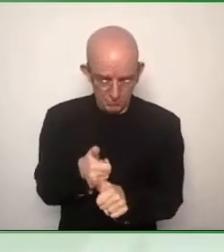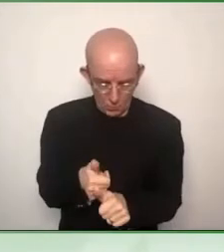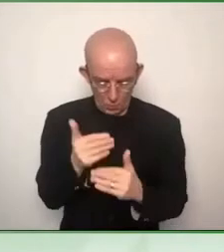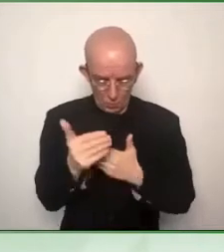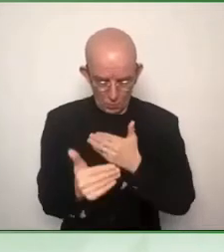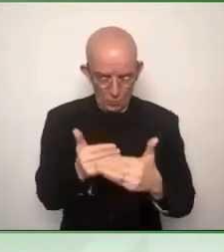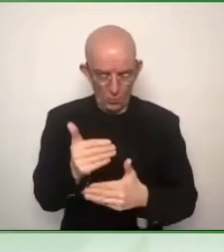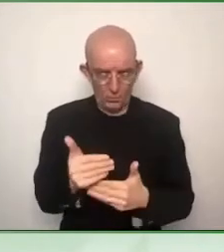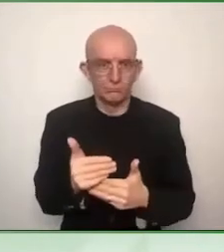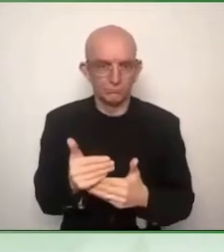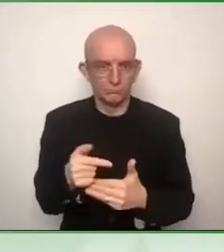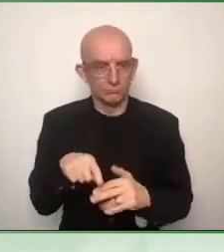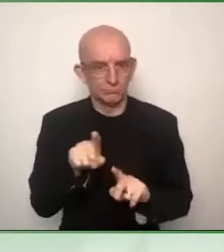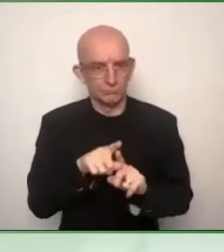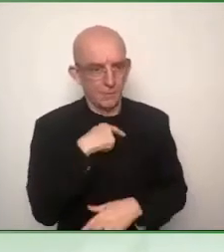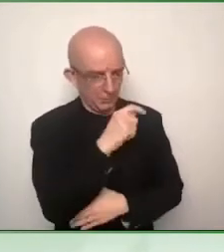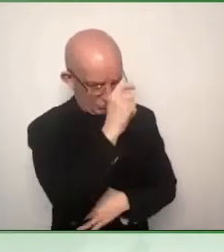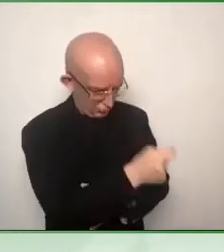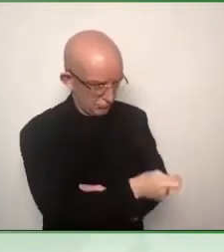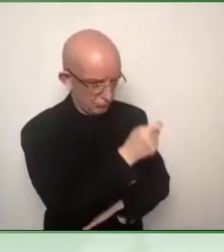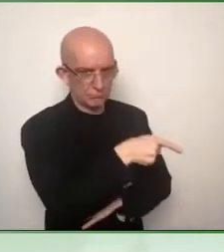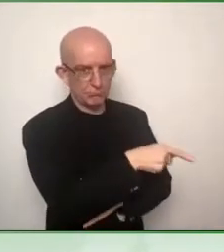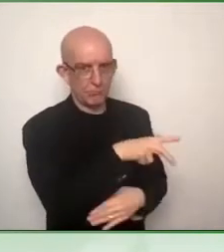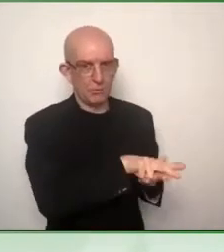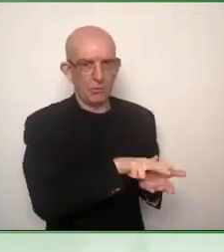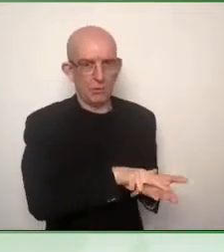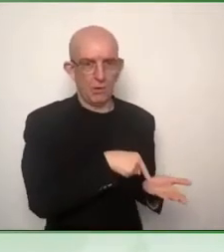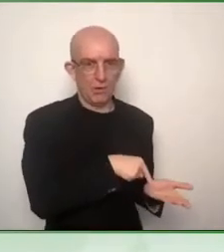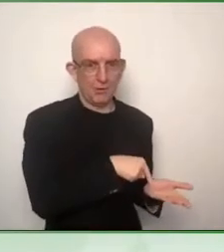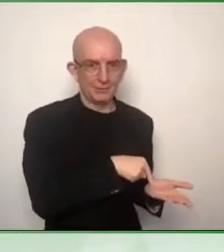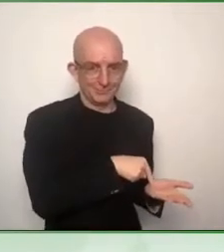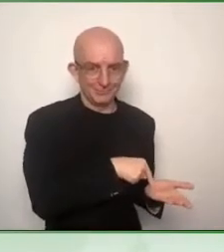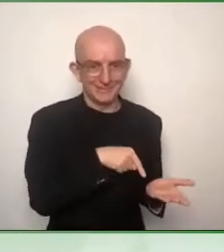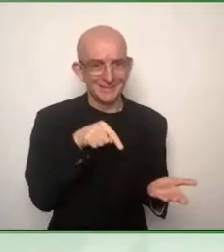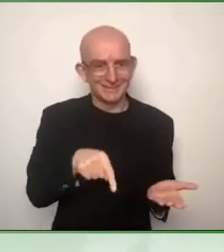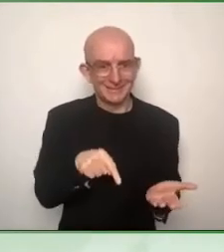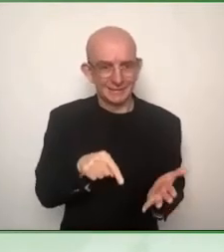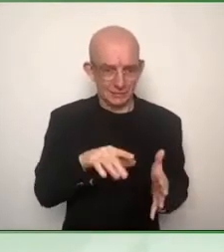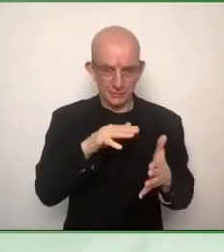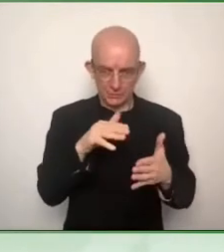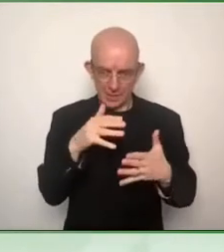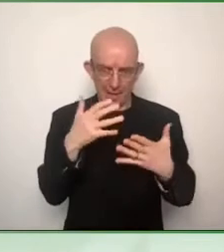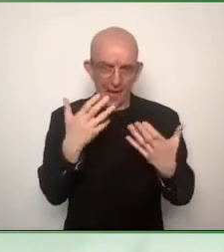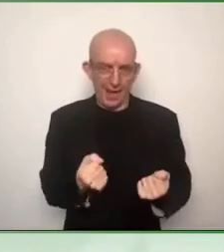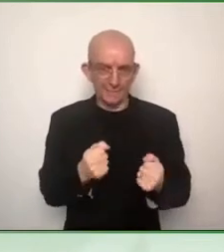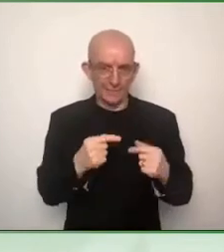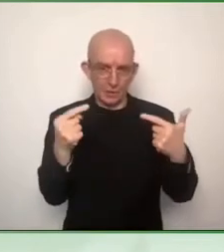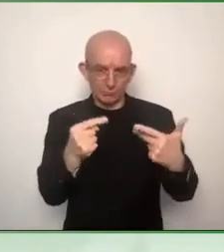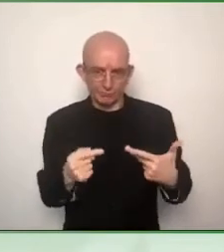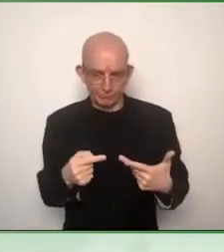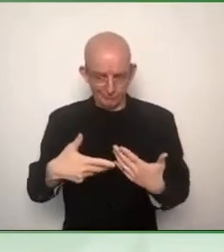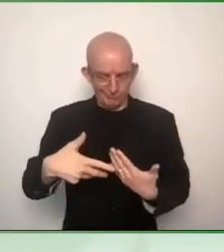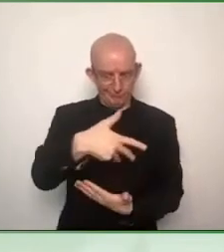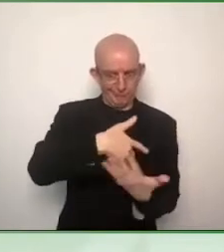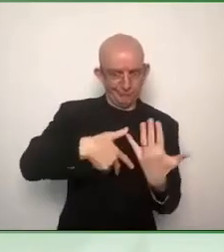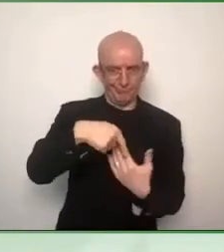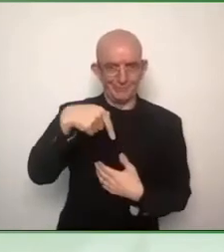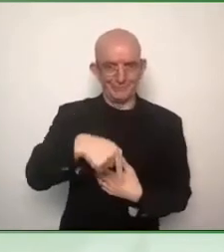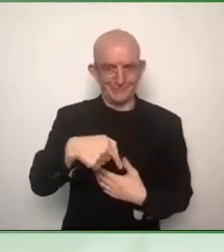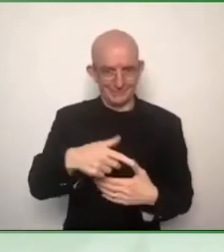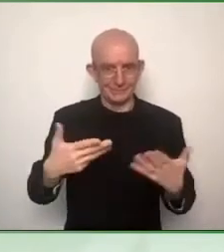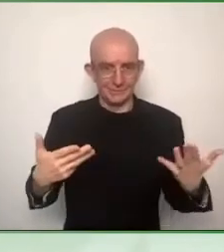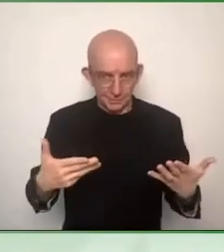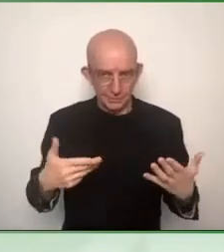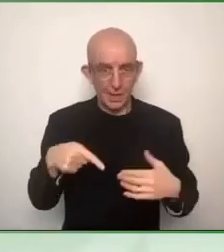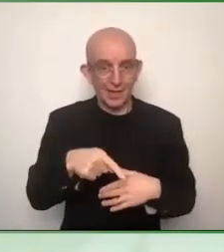have to issue what we call an standardization mandate or an standardization request to the